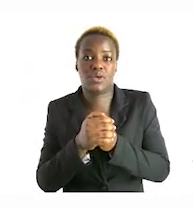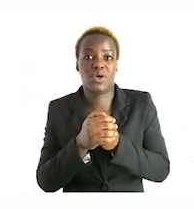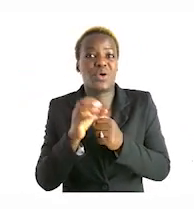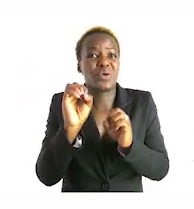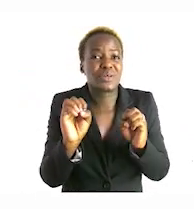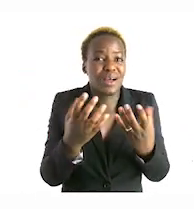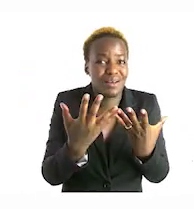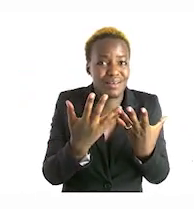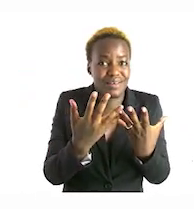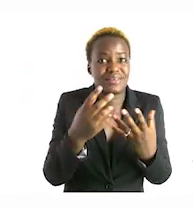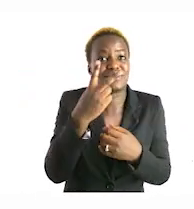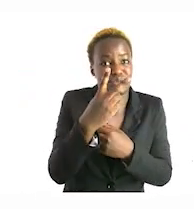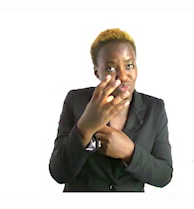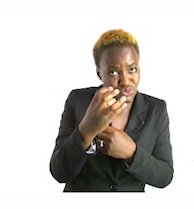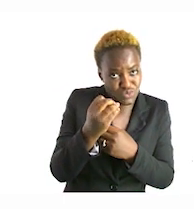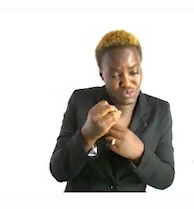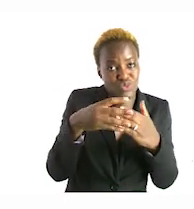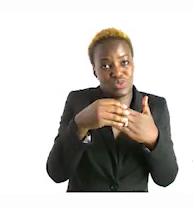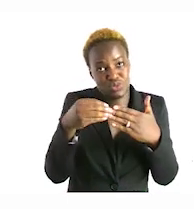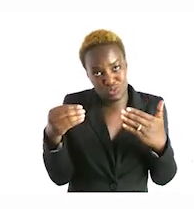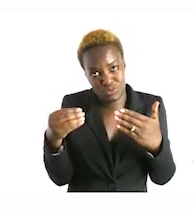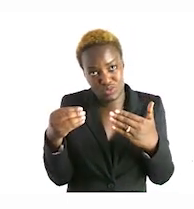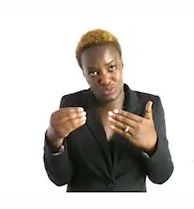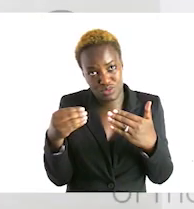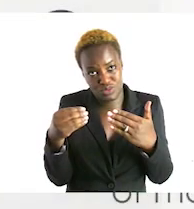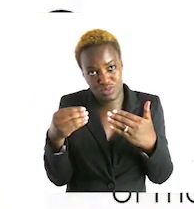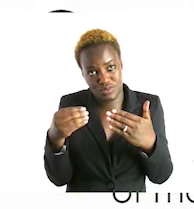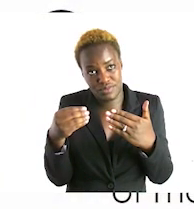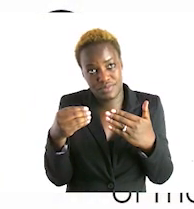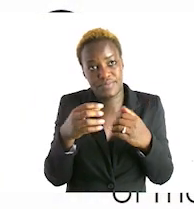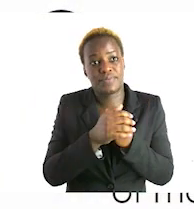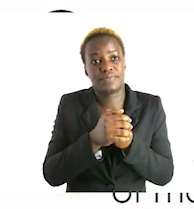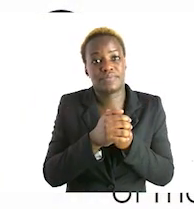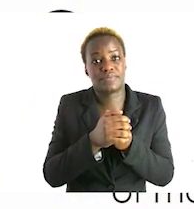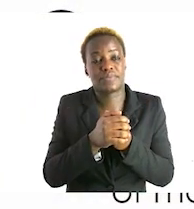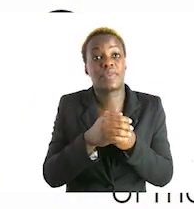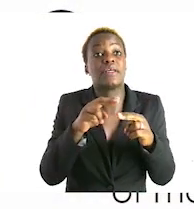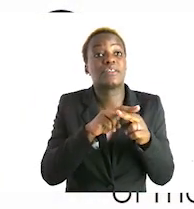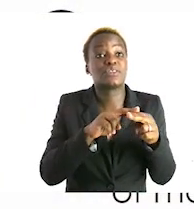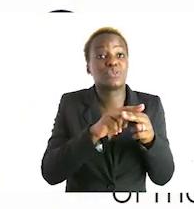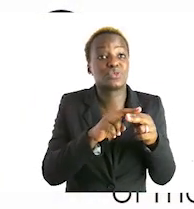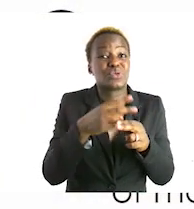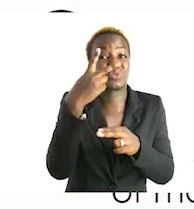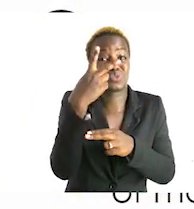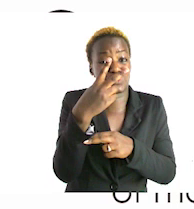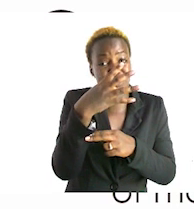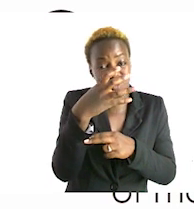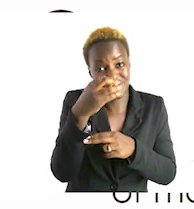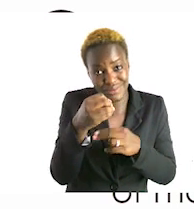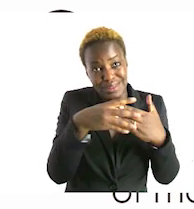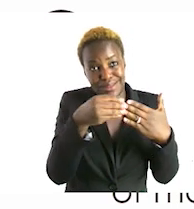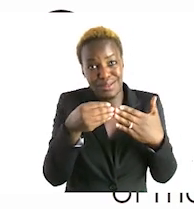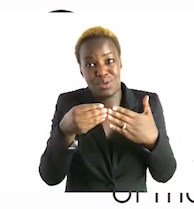of 20 namibian dollars so which means she spent 20 more on